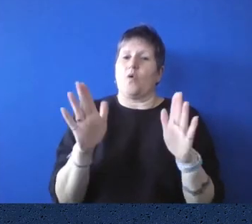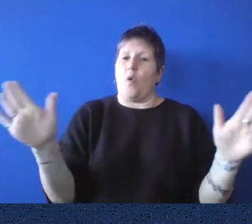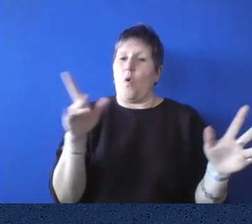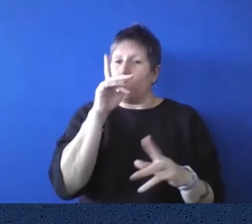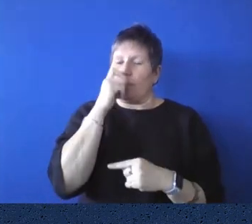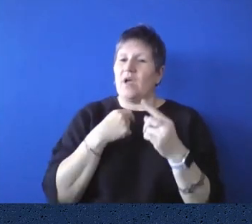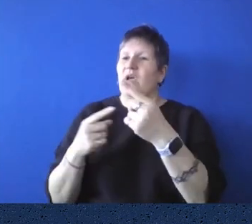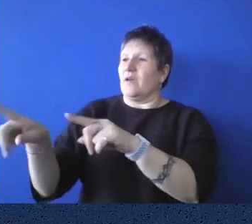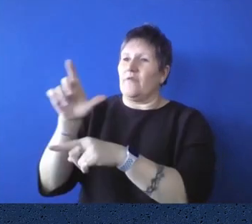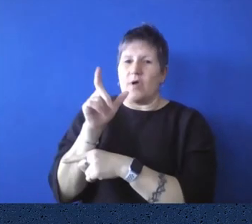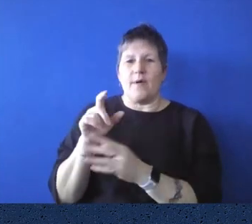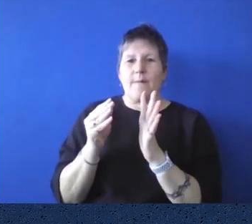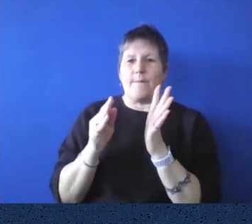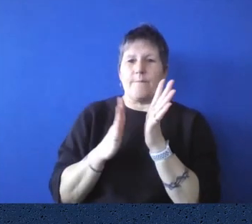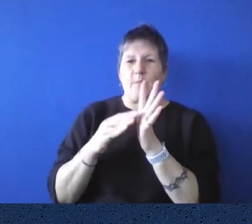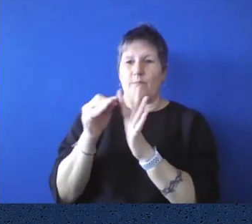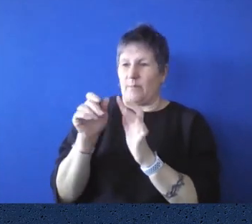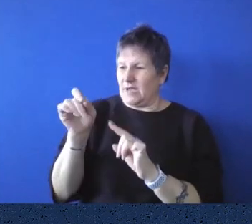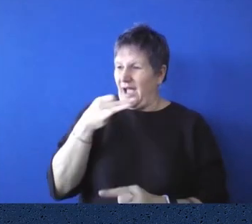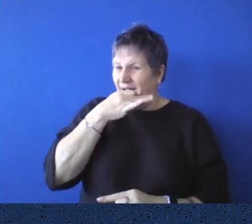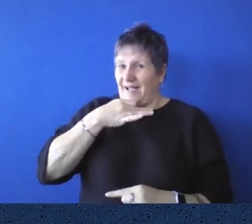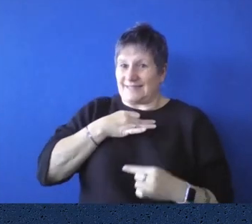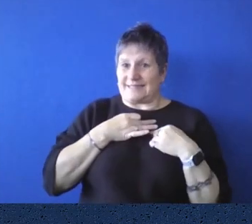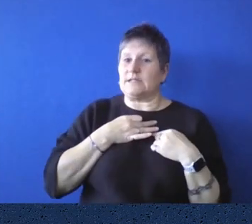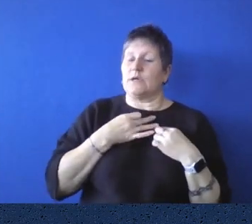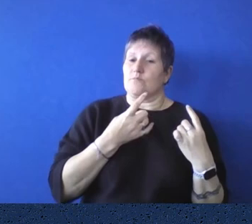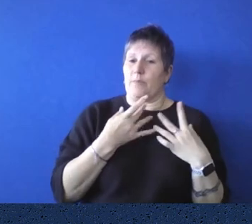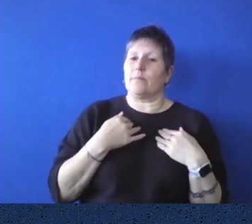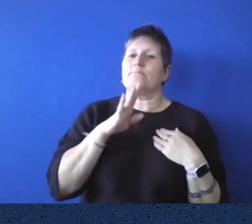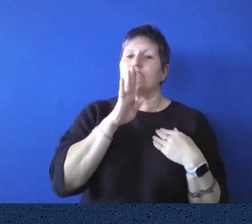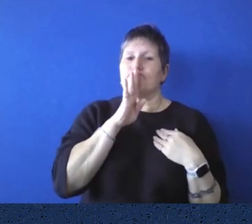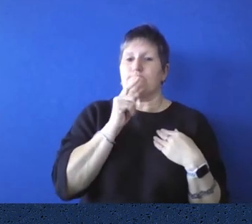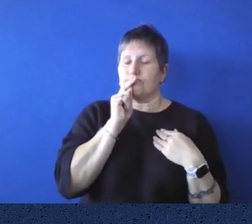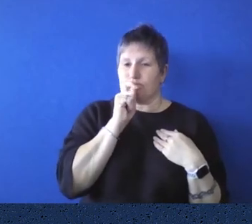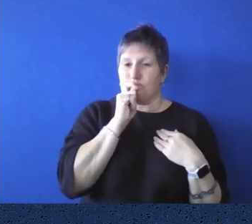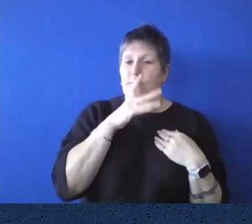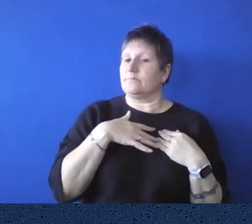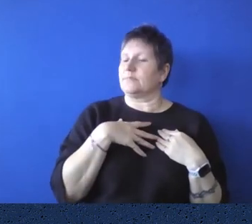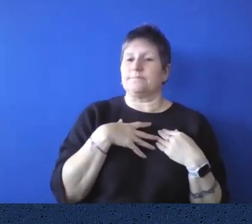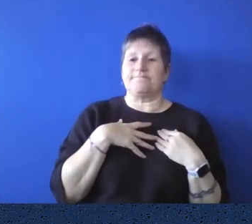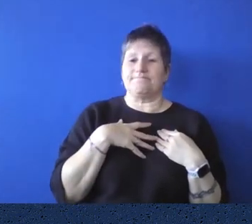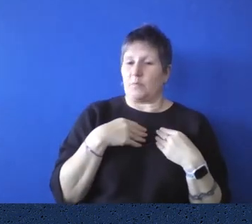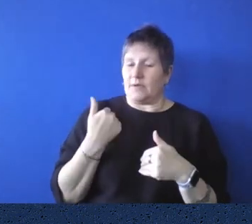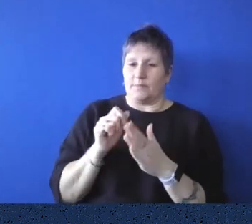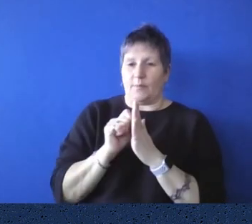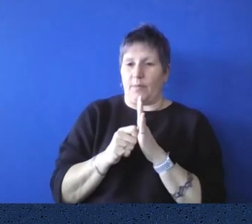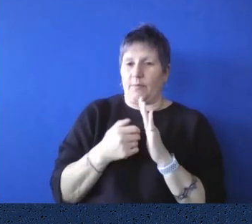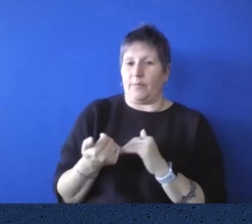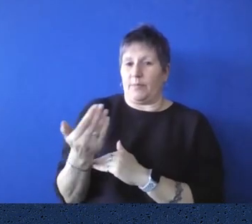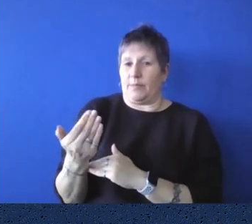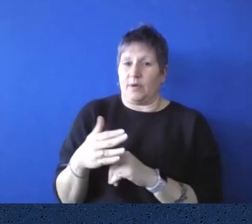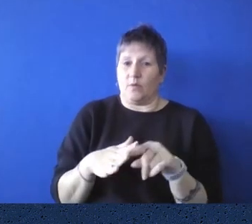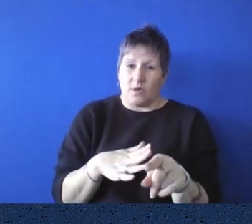course, um, totally, uh, confidential and impartial, as I mentioned, that, um, we are a library of last resort.